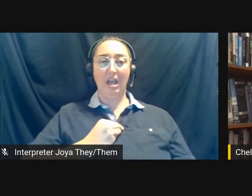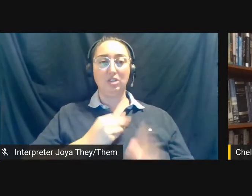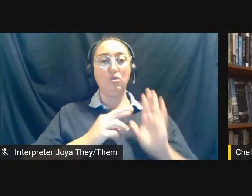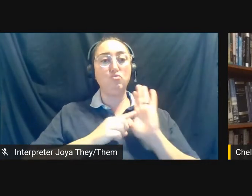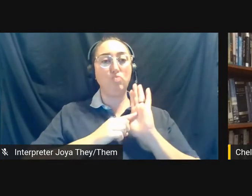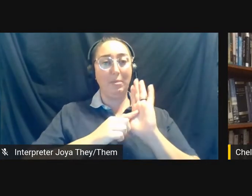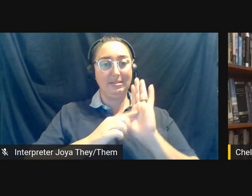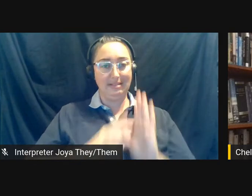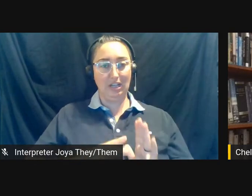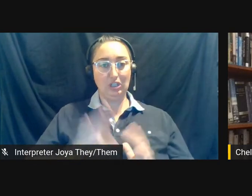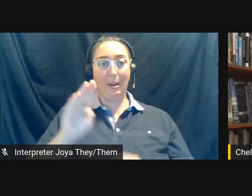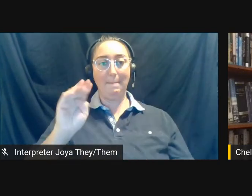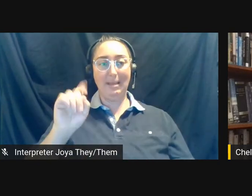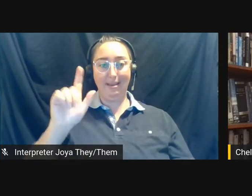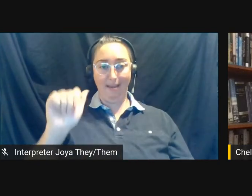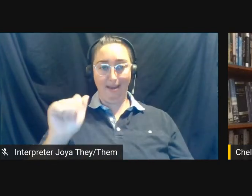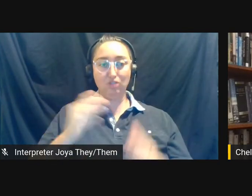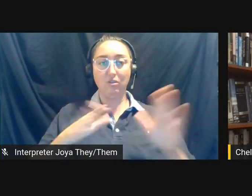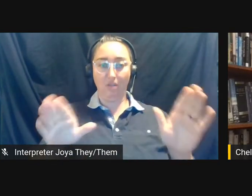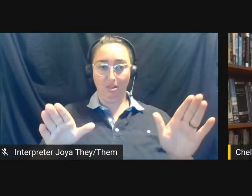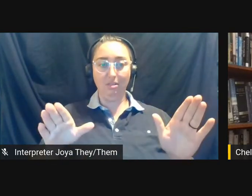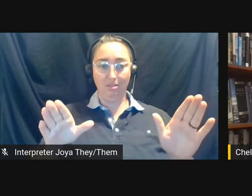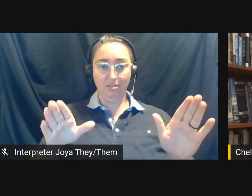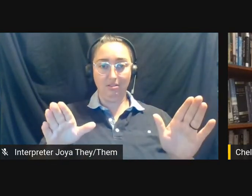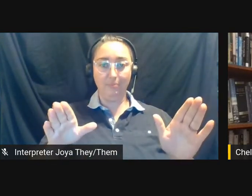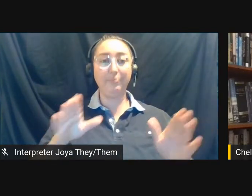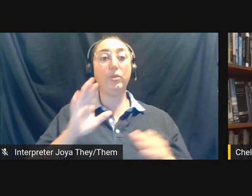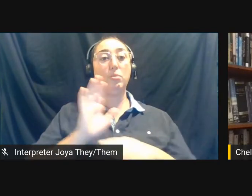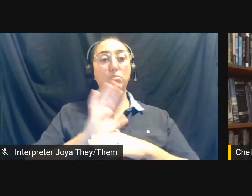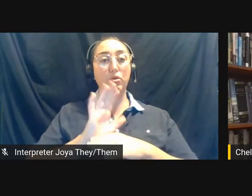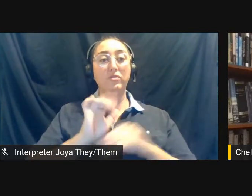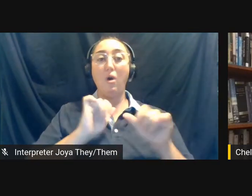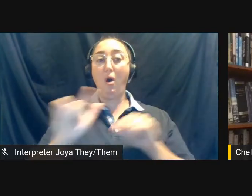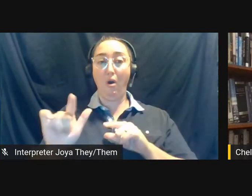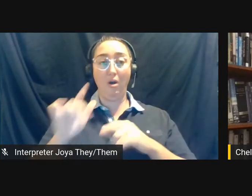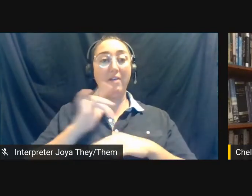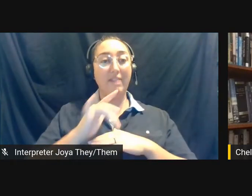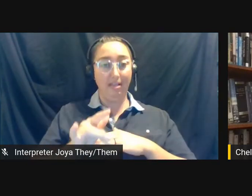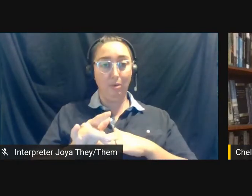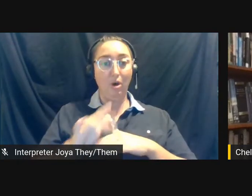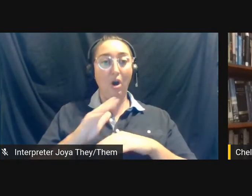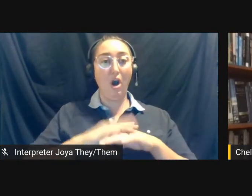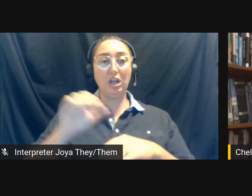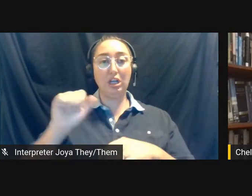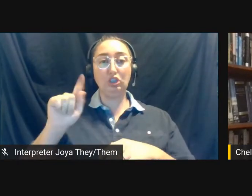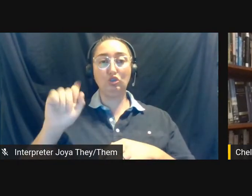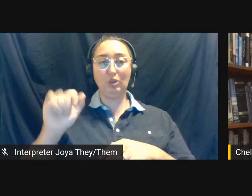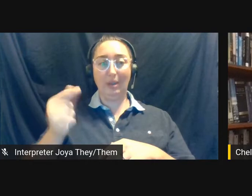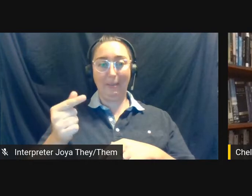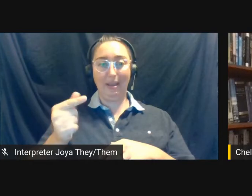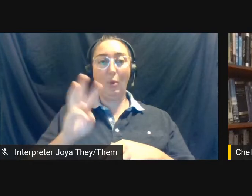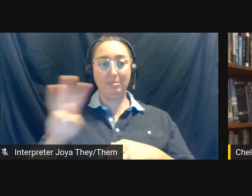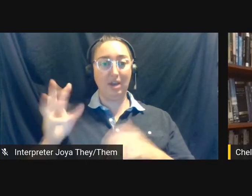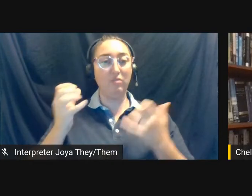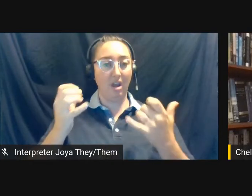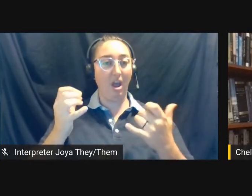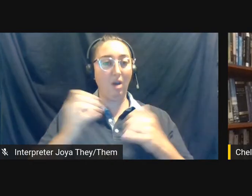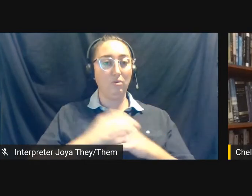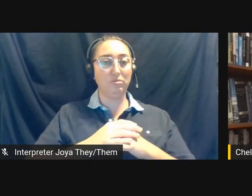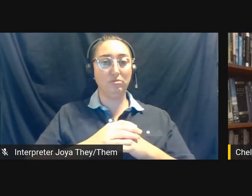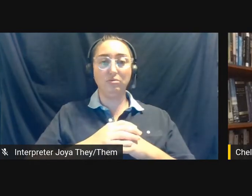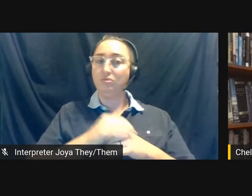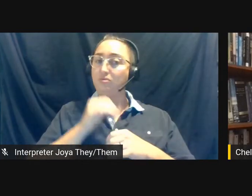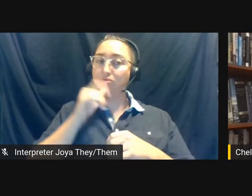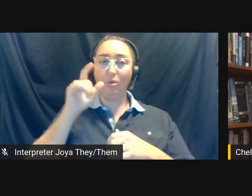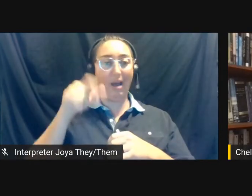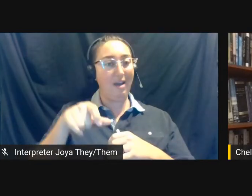in media. Those films are all available on streaming sites right now. So you don't